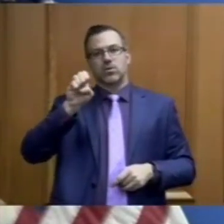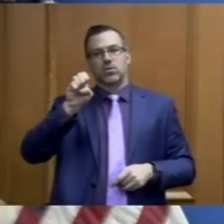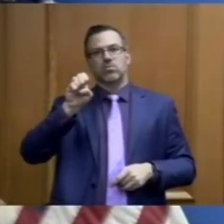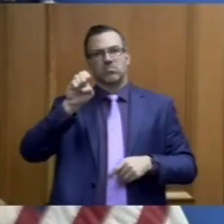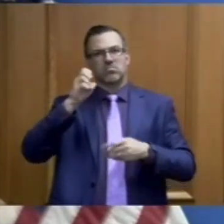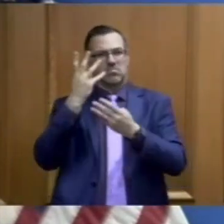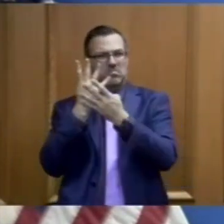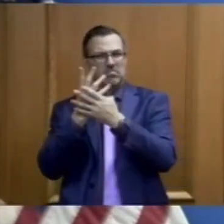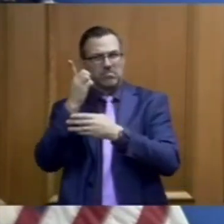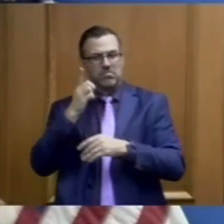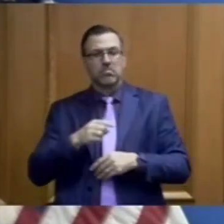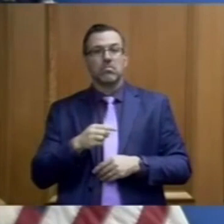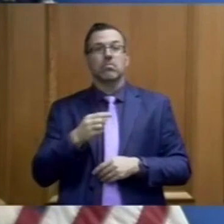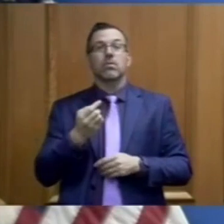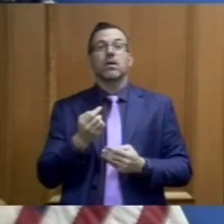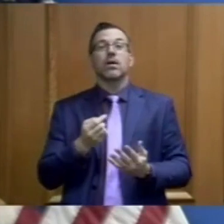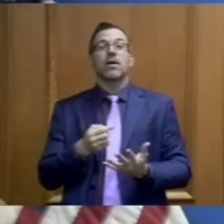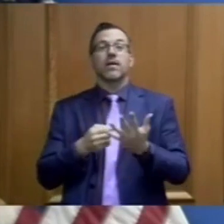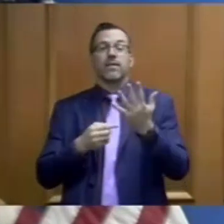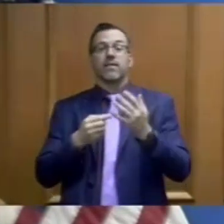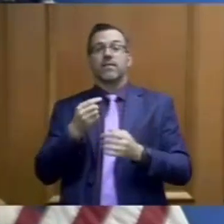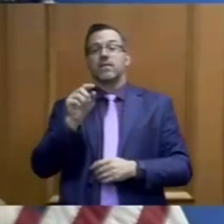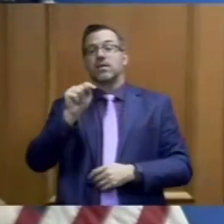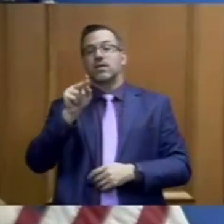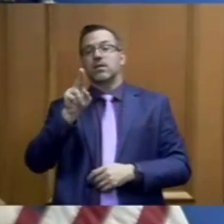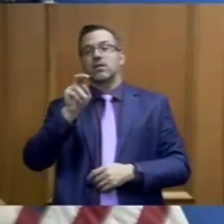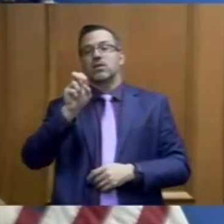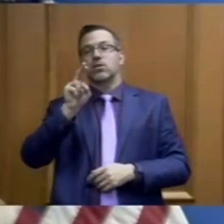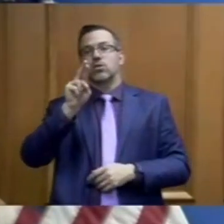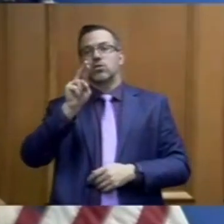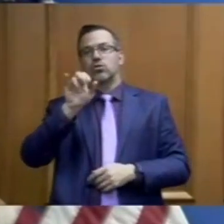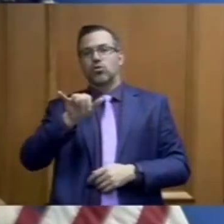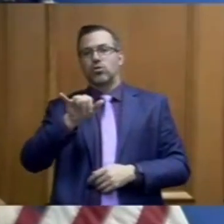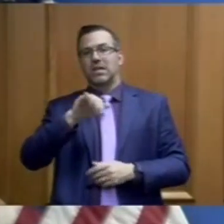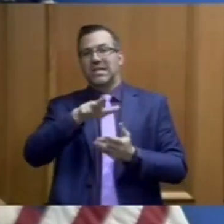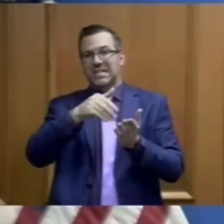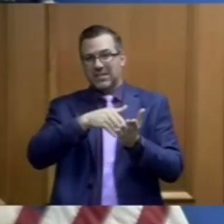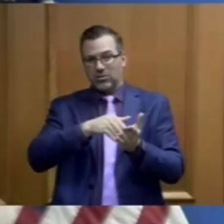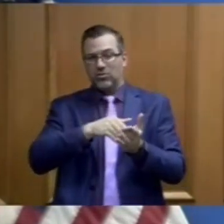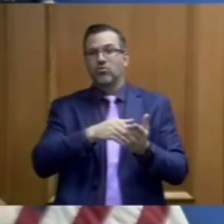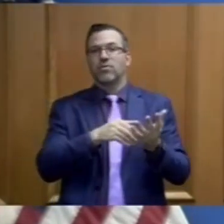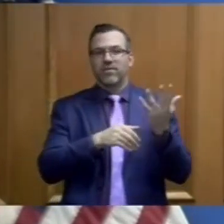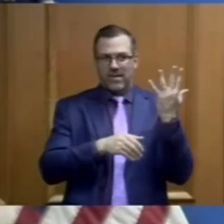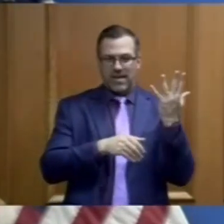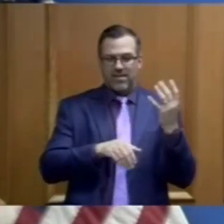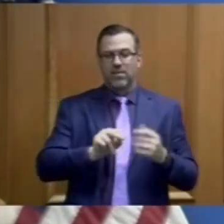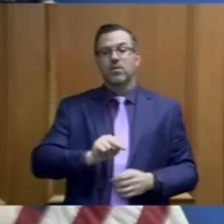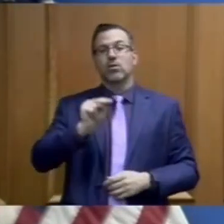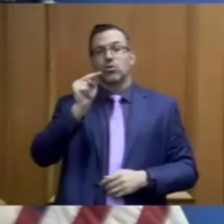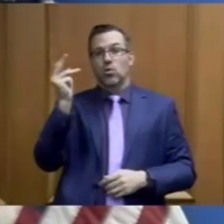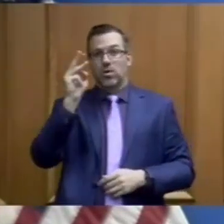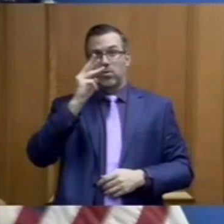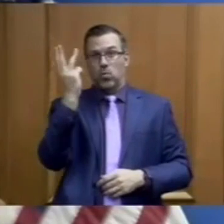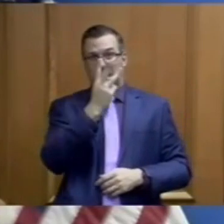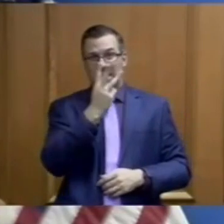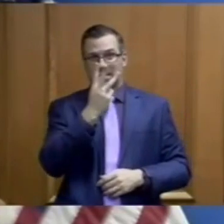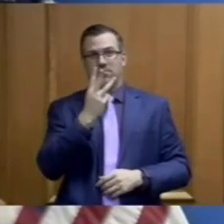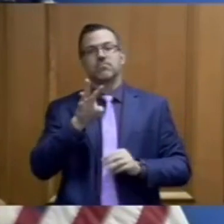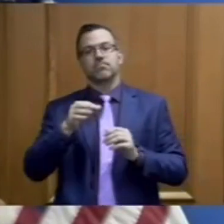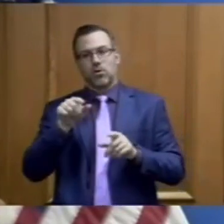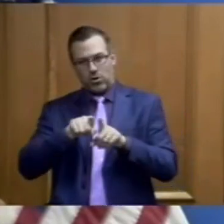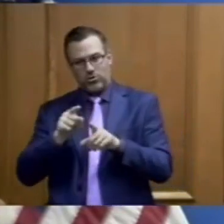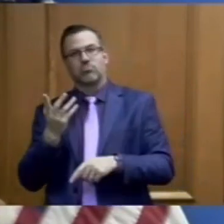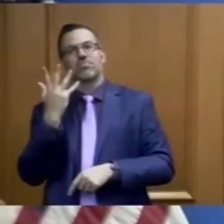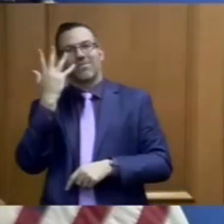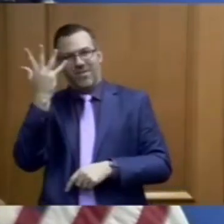five tested positive at Turney Center Industrial Complex, and at Northwest Correctional Complex, five inmates tested